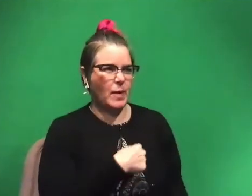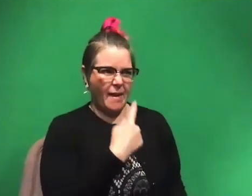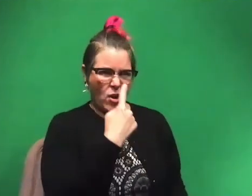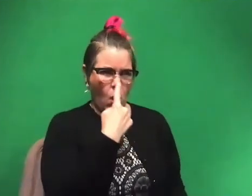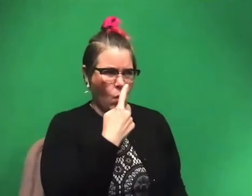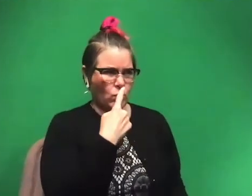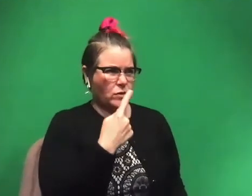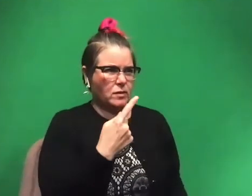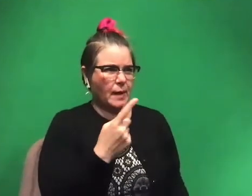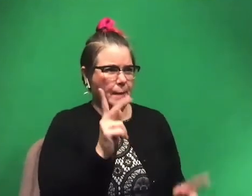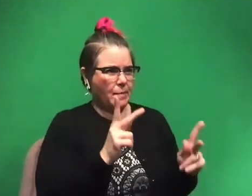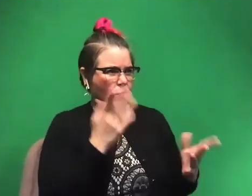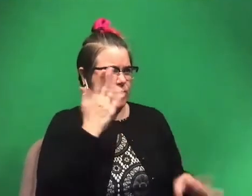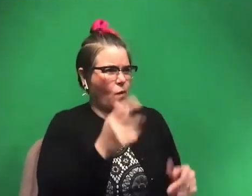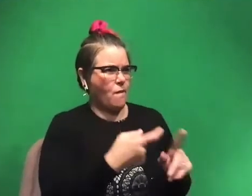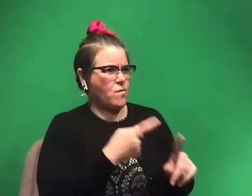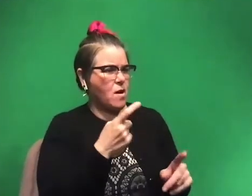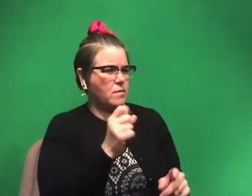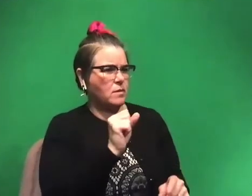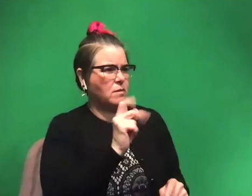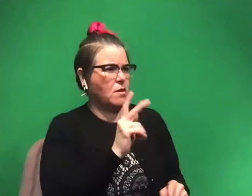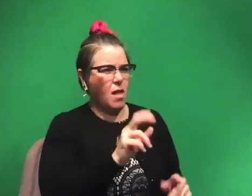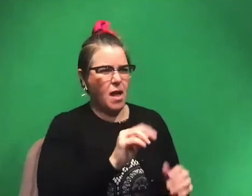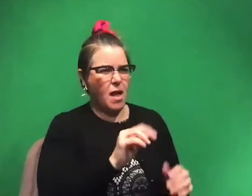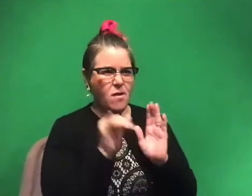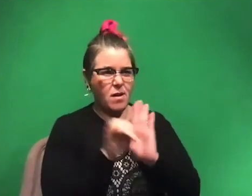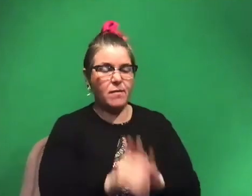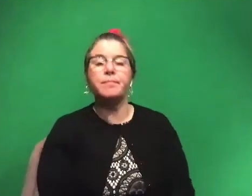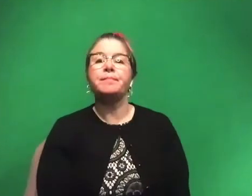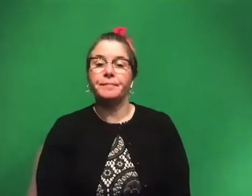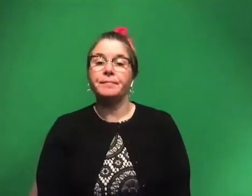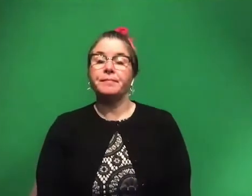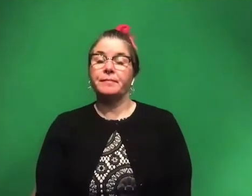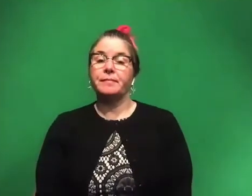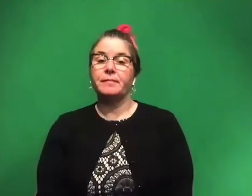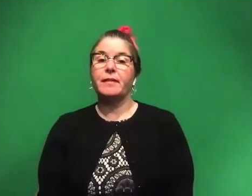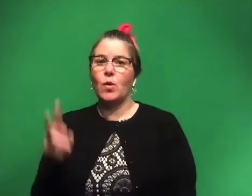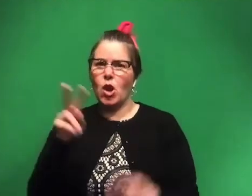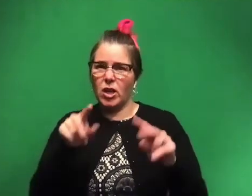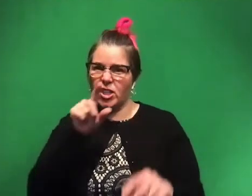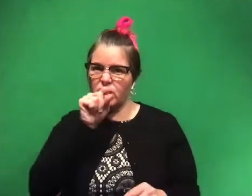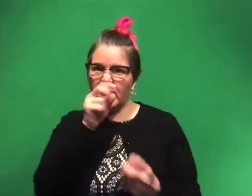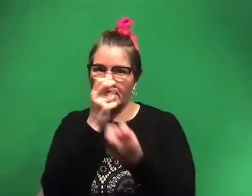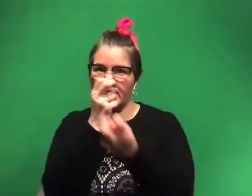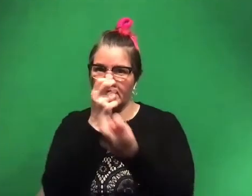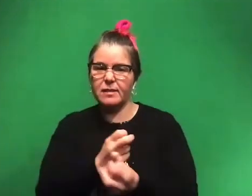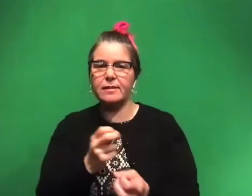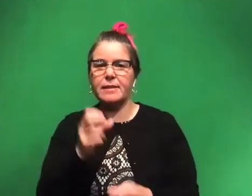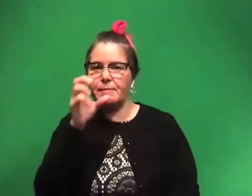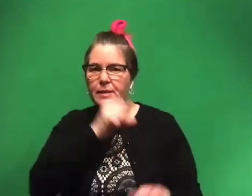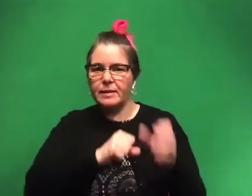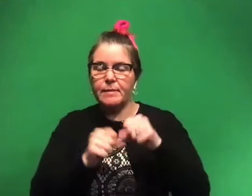about. So how can you tell? Yeah, there's a lot of stuff. Like if you look at a chicken skeleton, you're missing all of the fancy